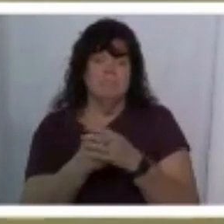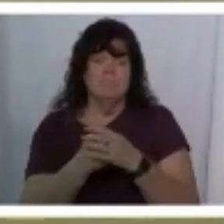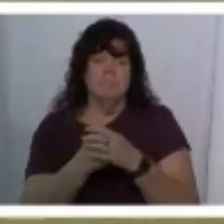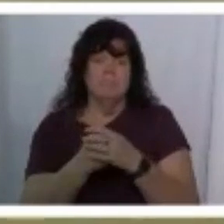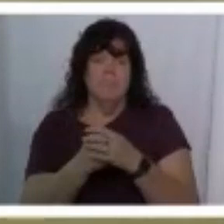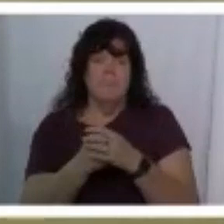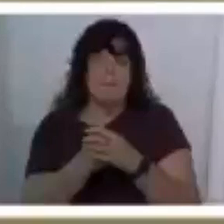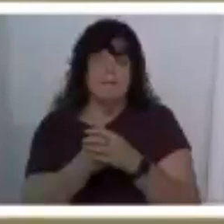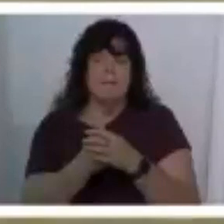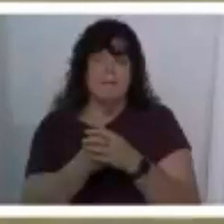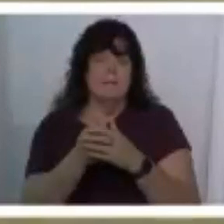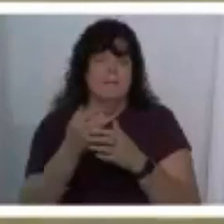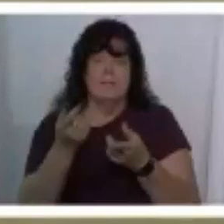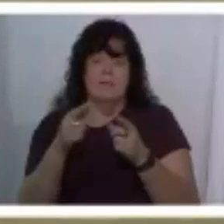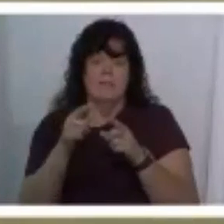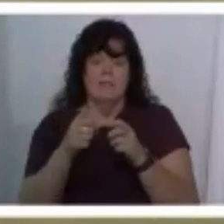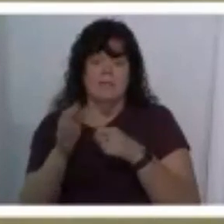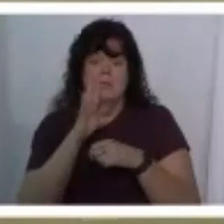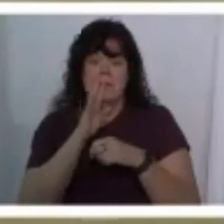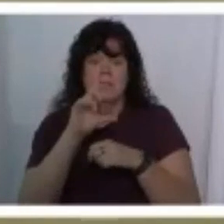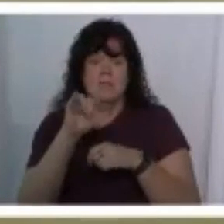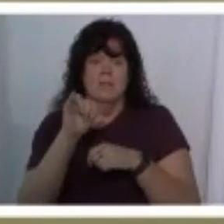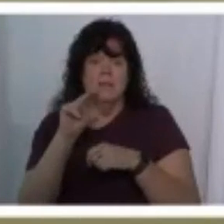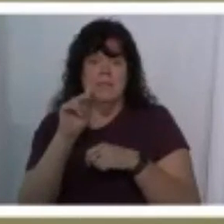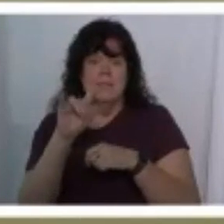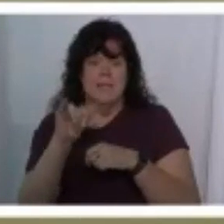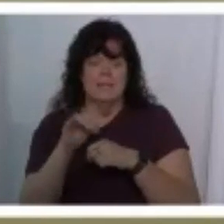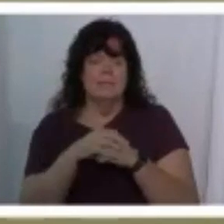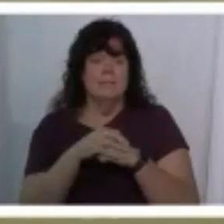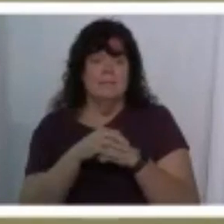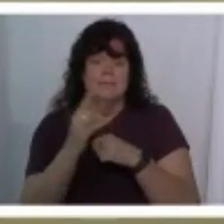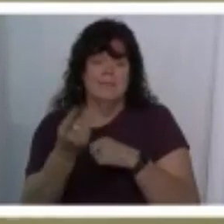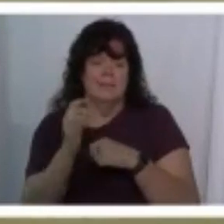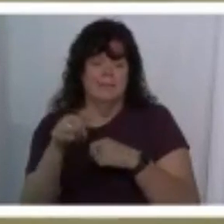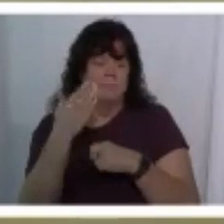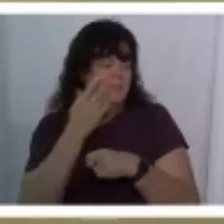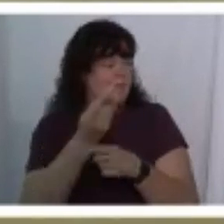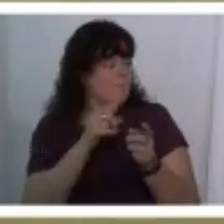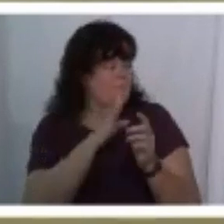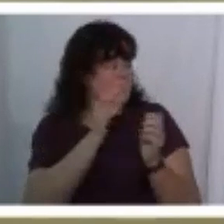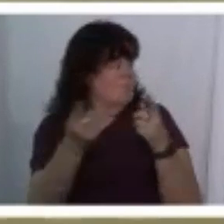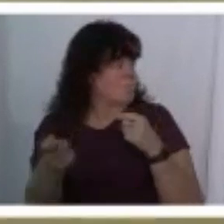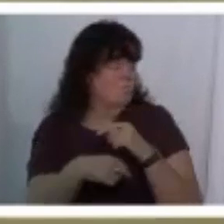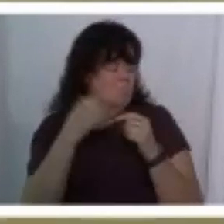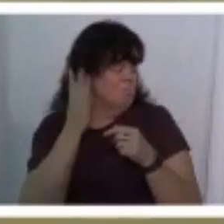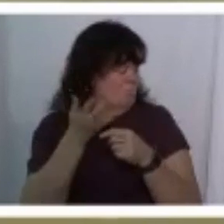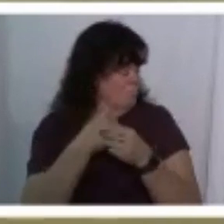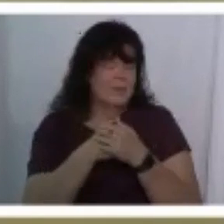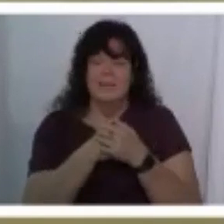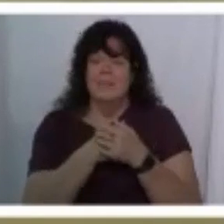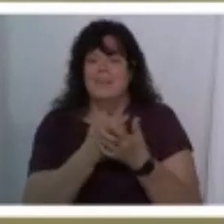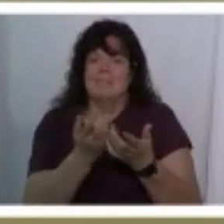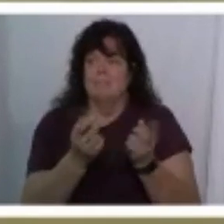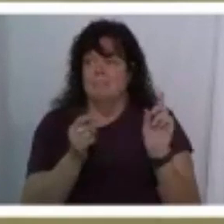just in passing katherine said you should talk to lindy i mean like i'd been here once she's like you should talk to lindy